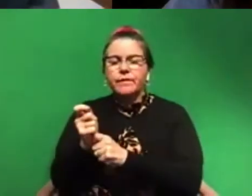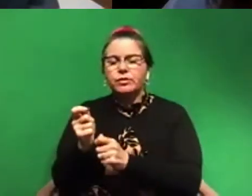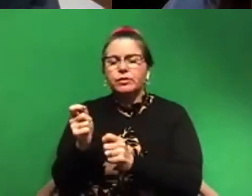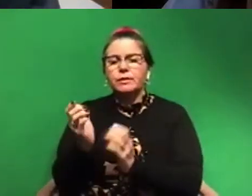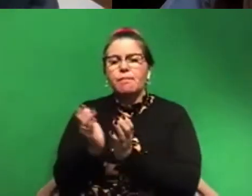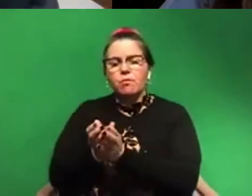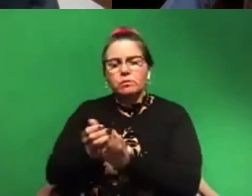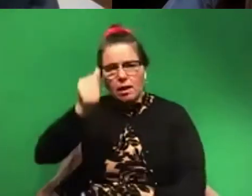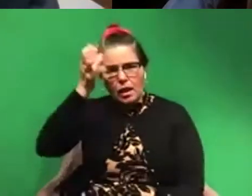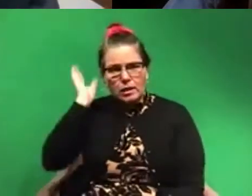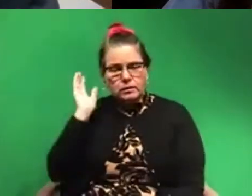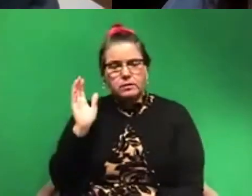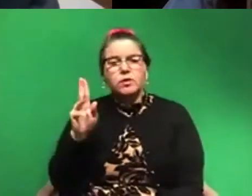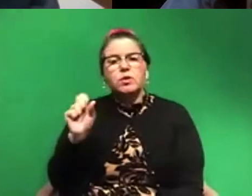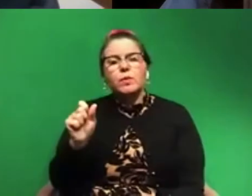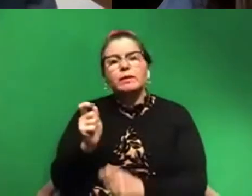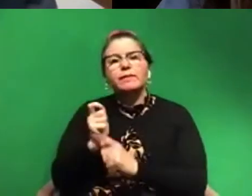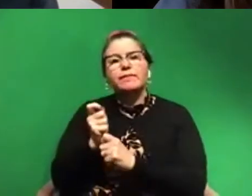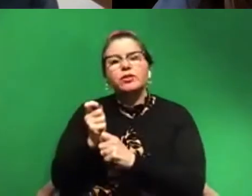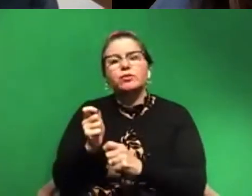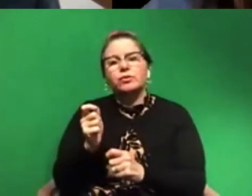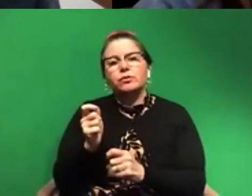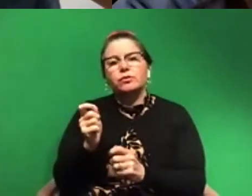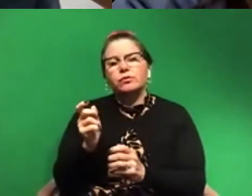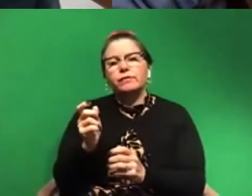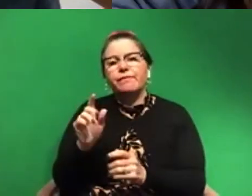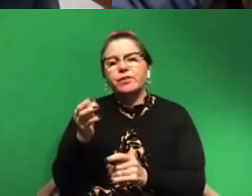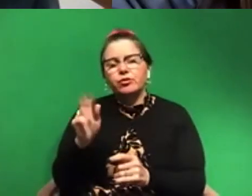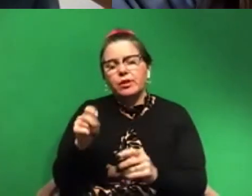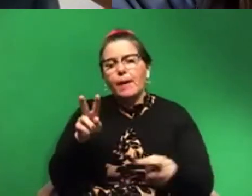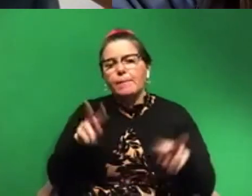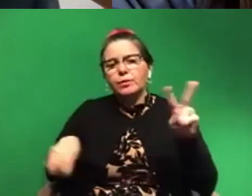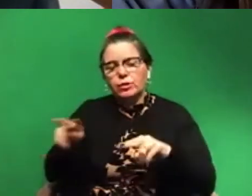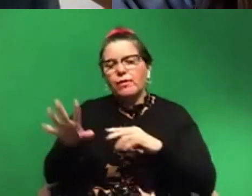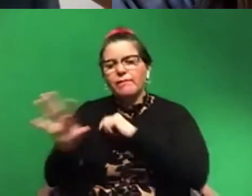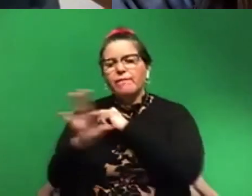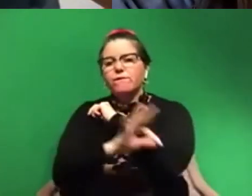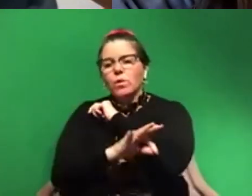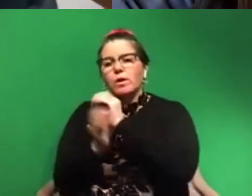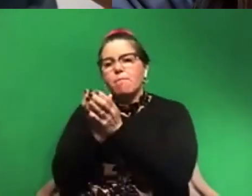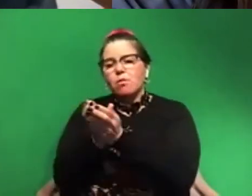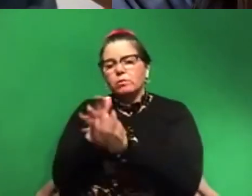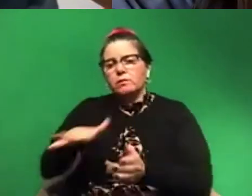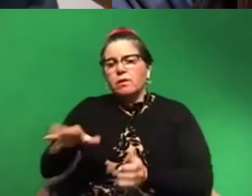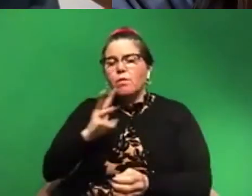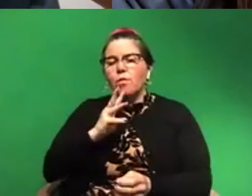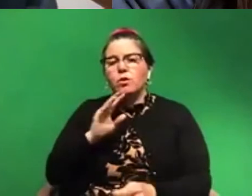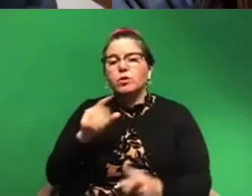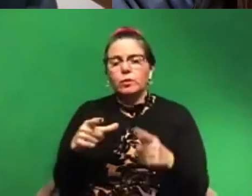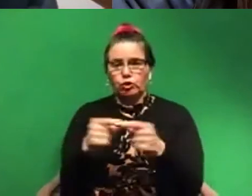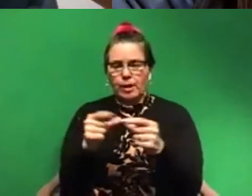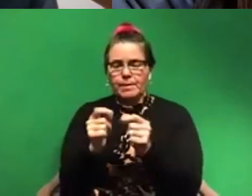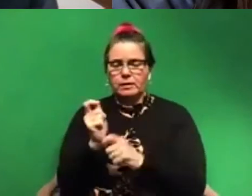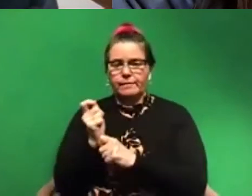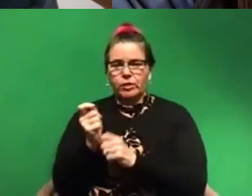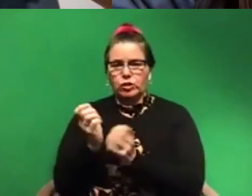as a United States fishery observer on what at the time were foreign fishing vessels in that water. Um, this was on a Japanese fishing boat and I was